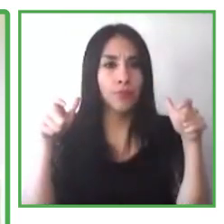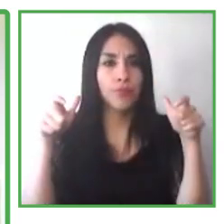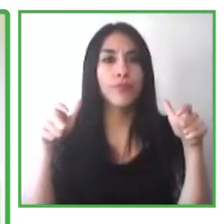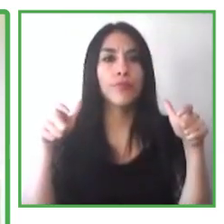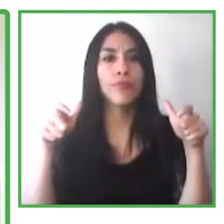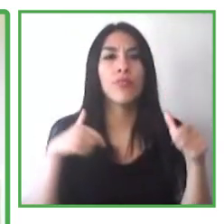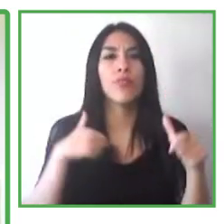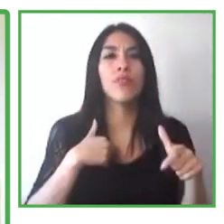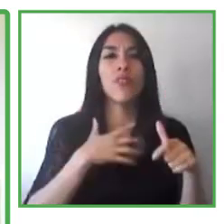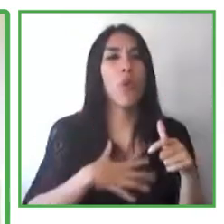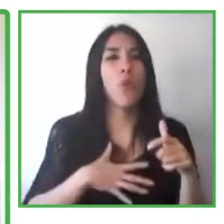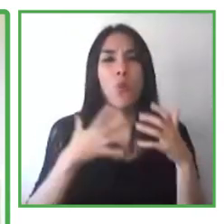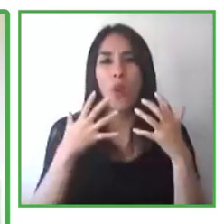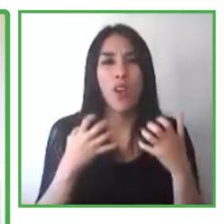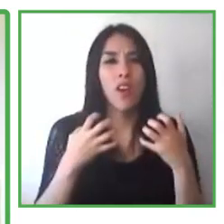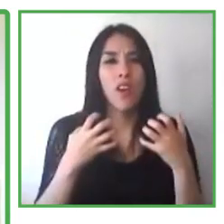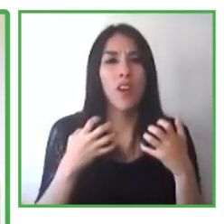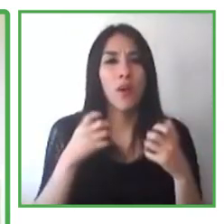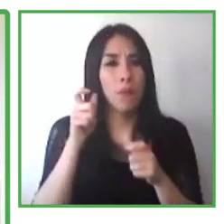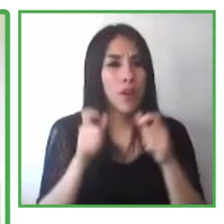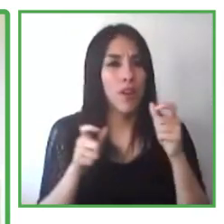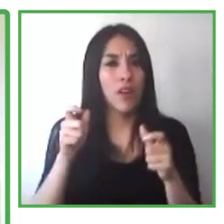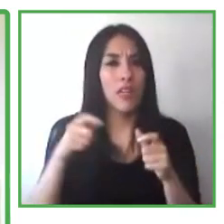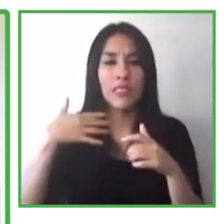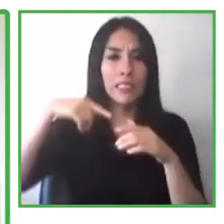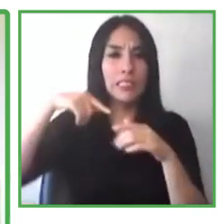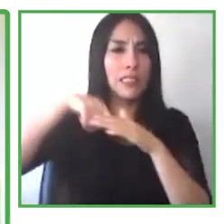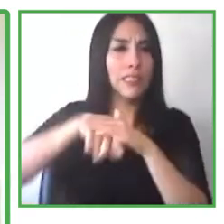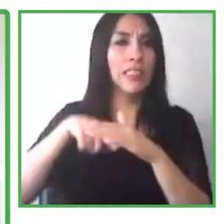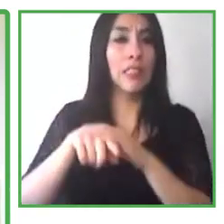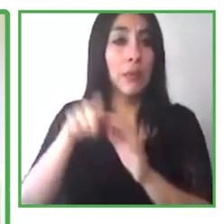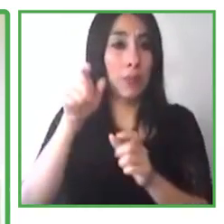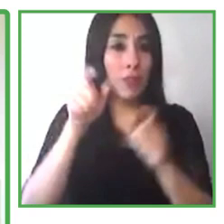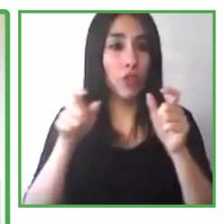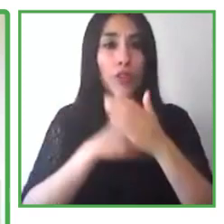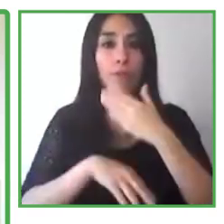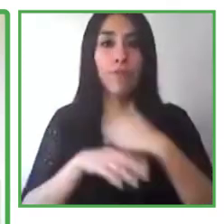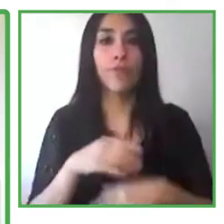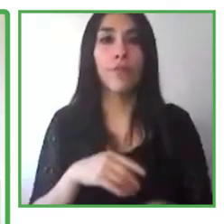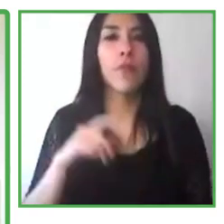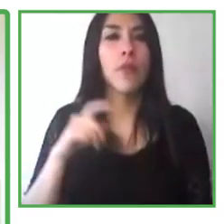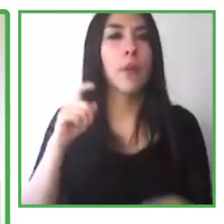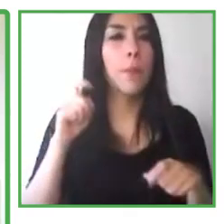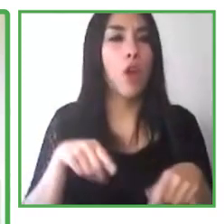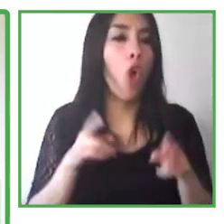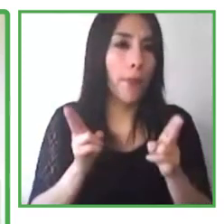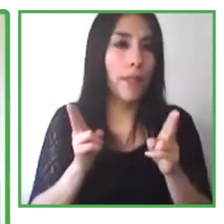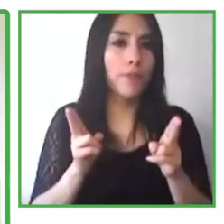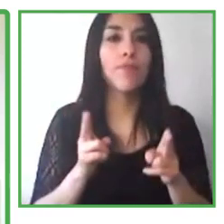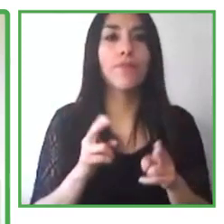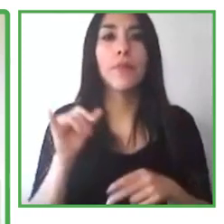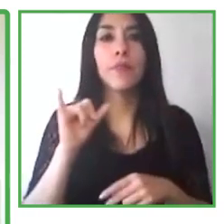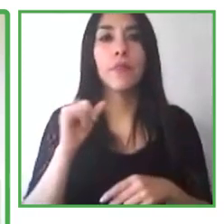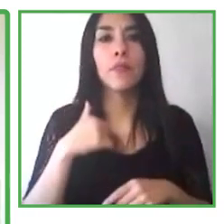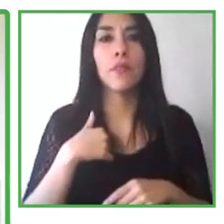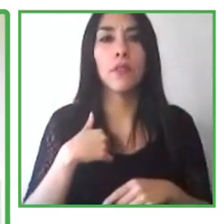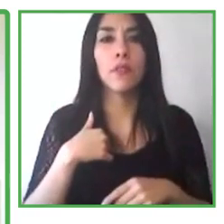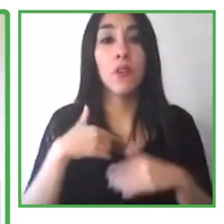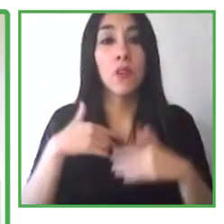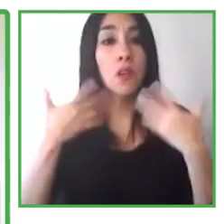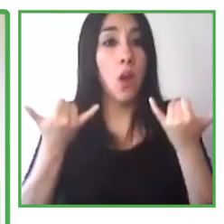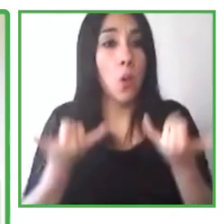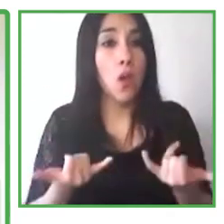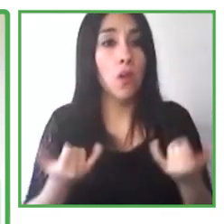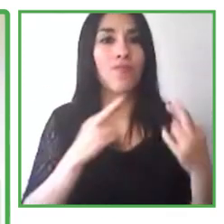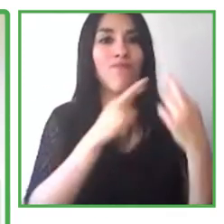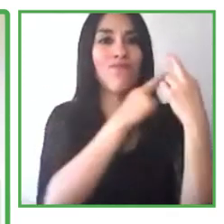ability hiring program. We're going to add non-technical roles. So finance, HR, marketing, you name it.